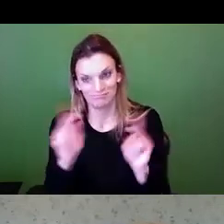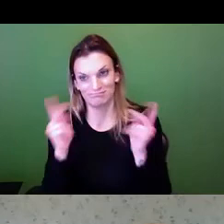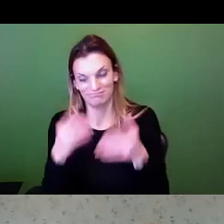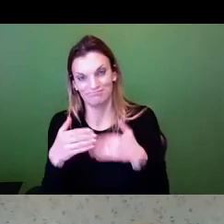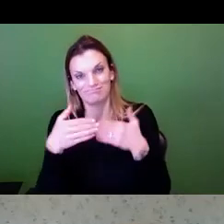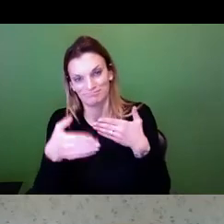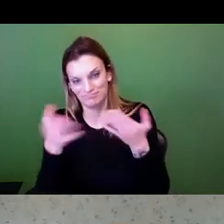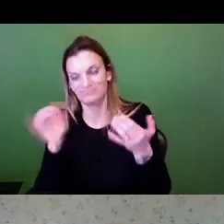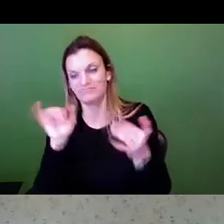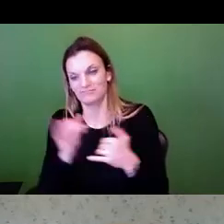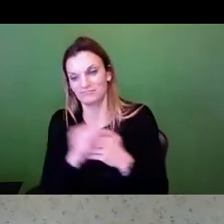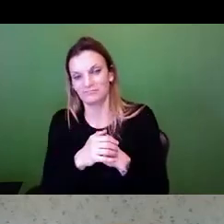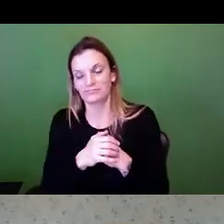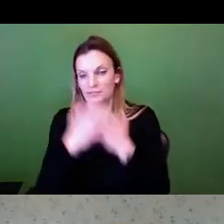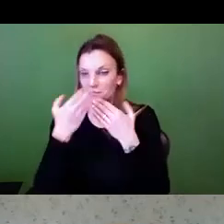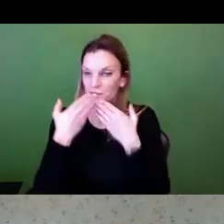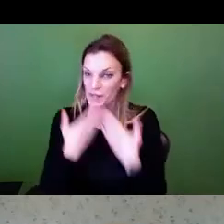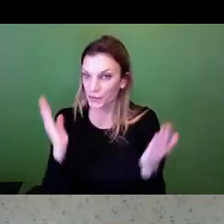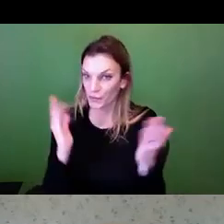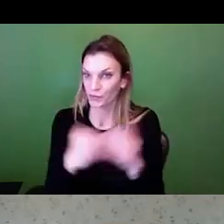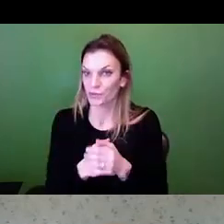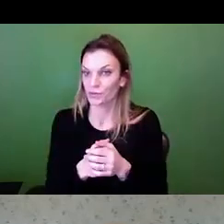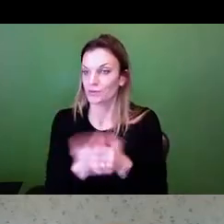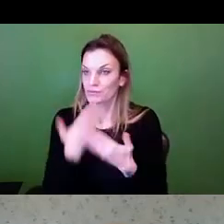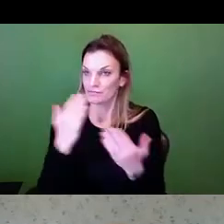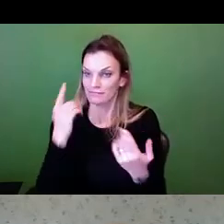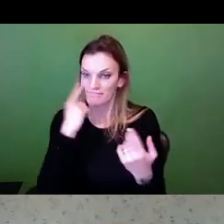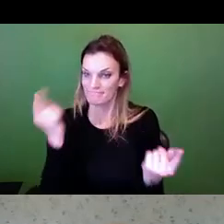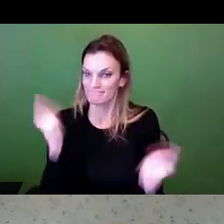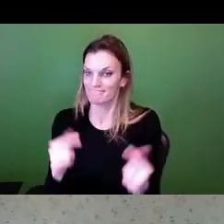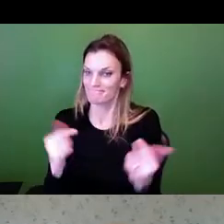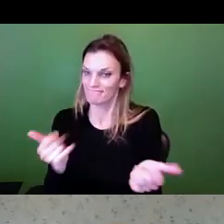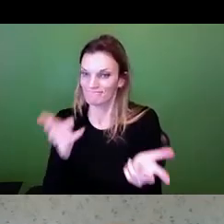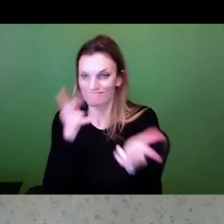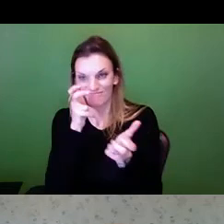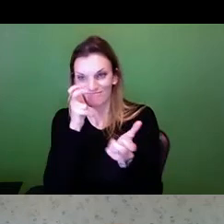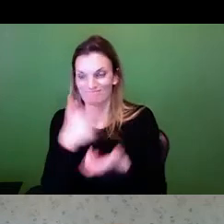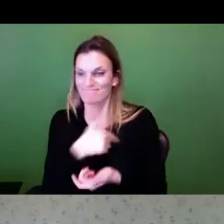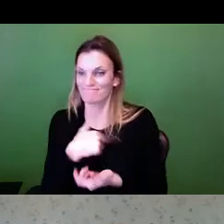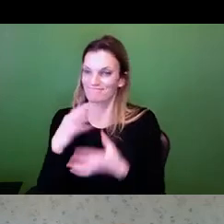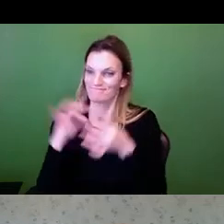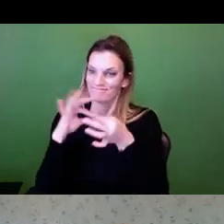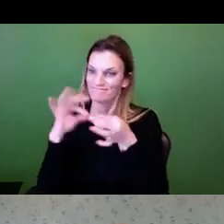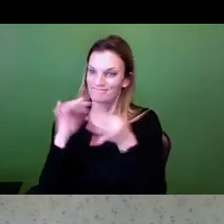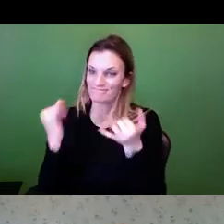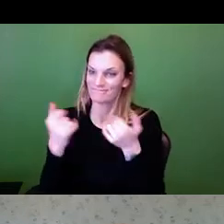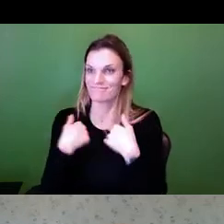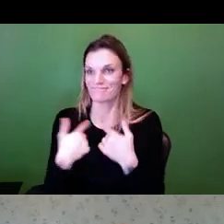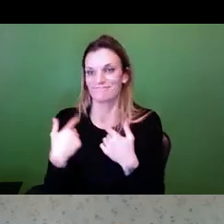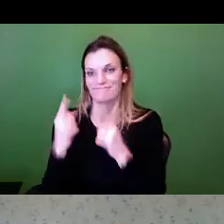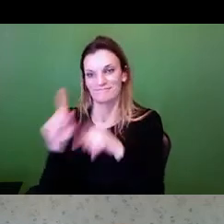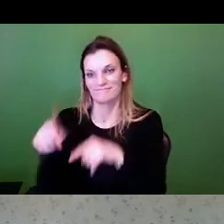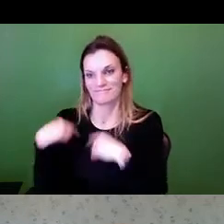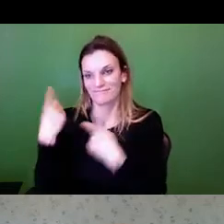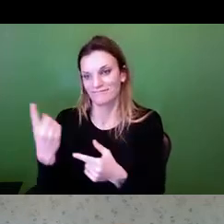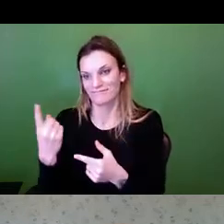so I want to thank you for coming out and listening to our story. I've been with MIOSHA for five and a